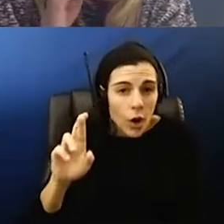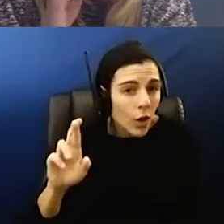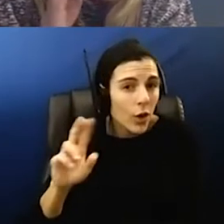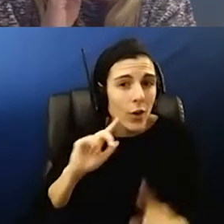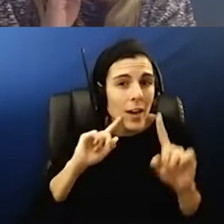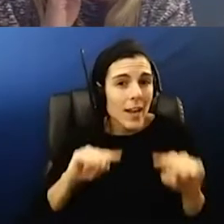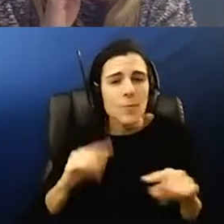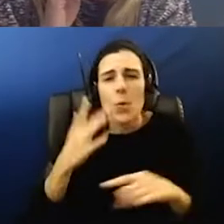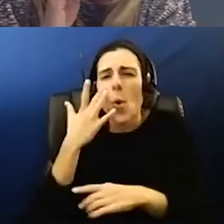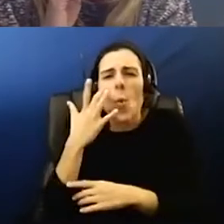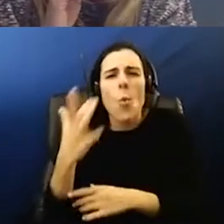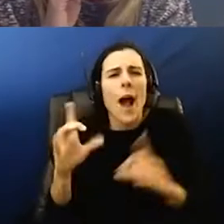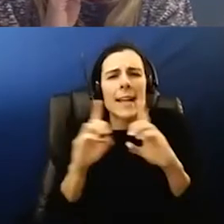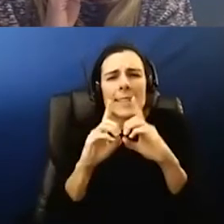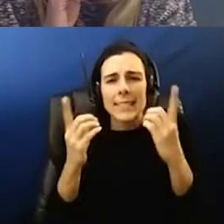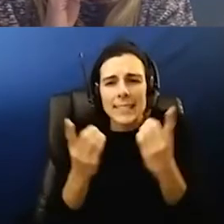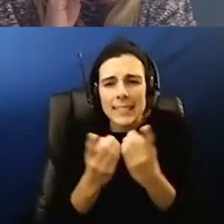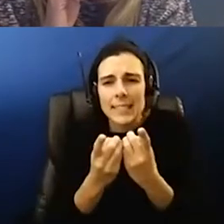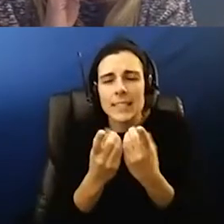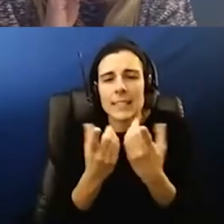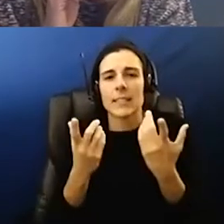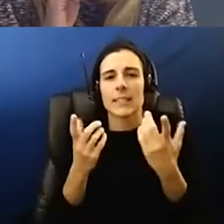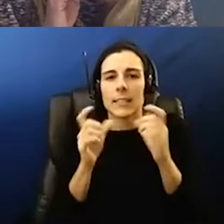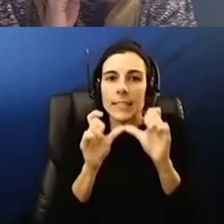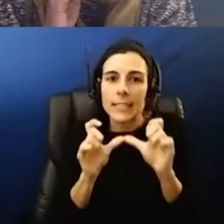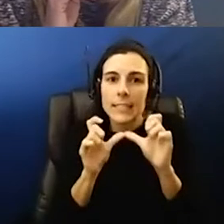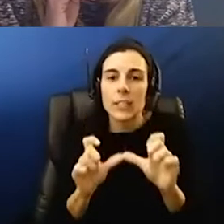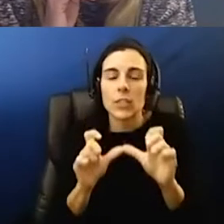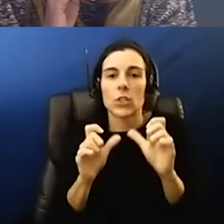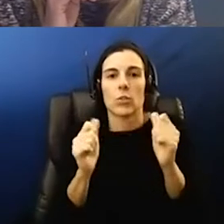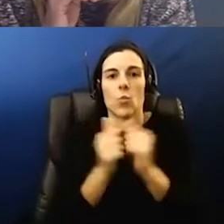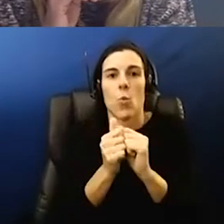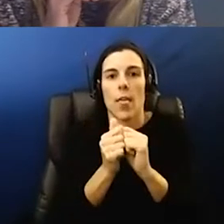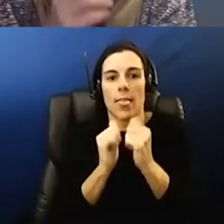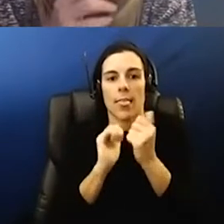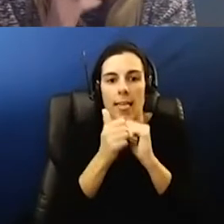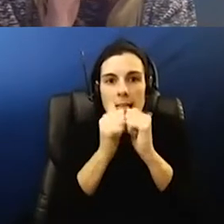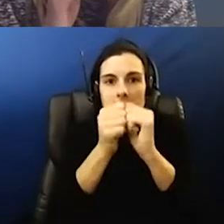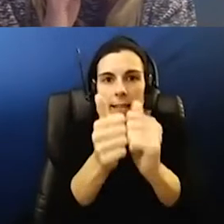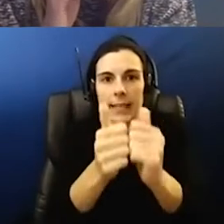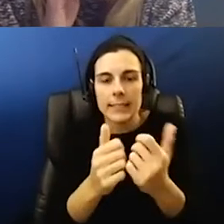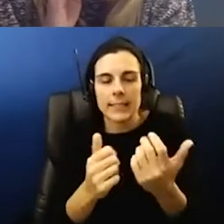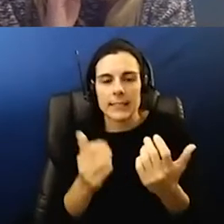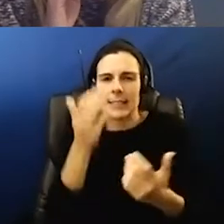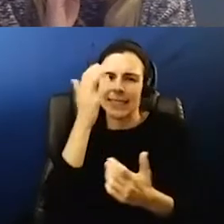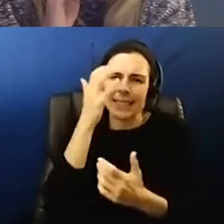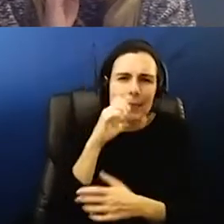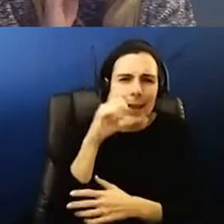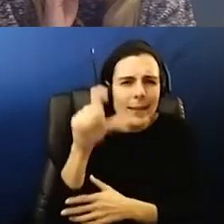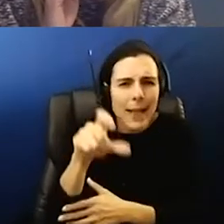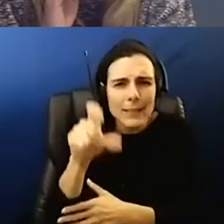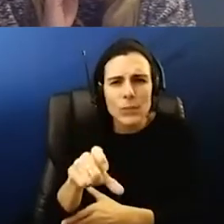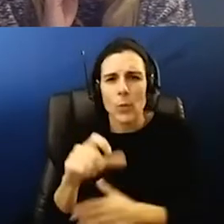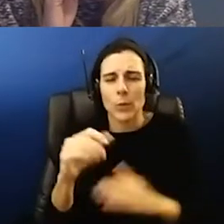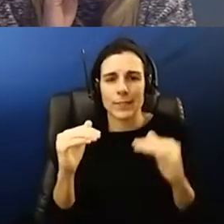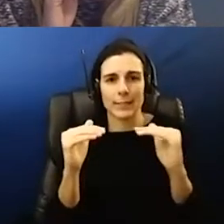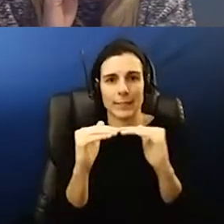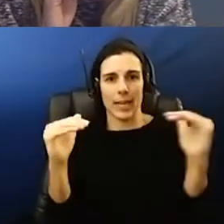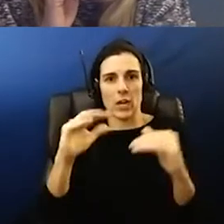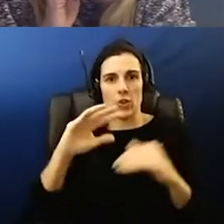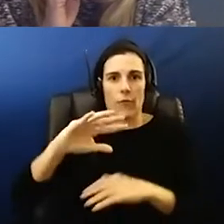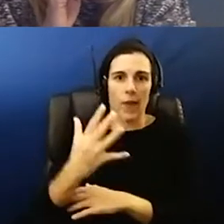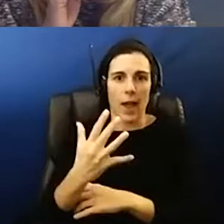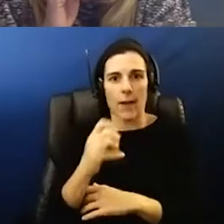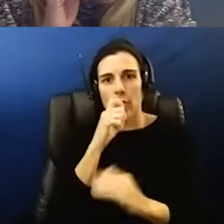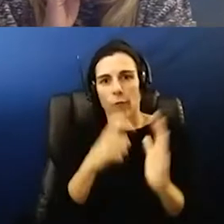does the district continue with the risk of extracurricular athletics during stage five transmission this seems unnecessary and not required by tea